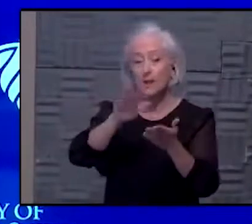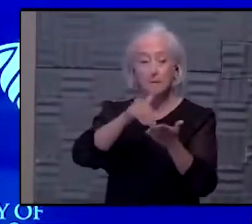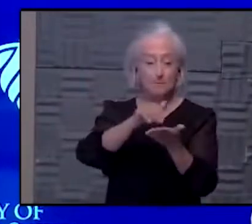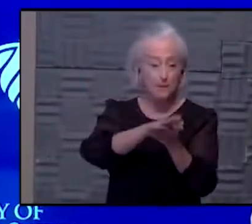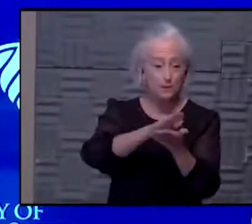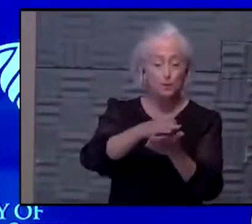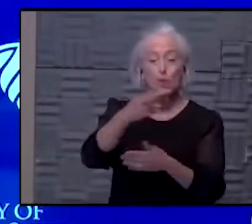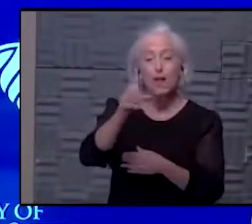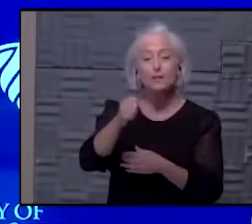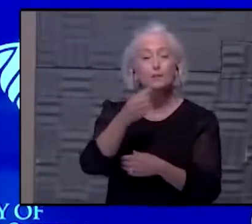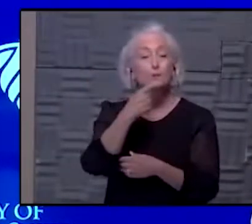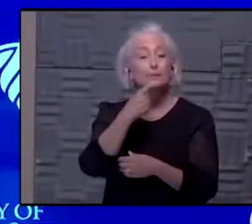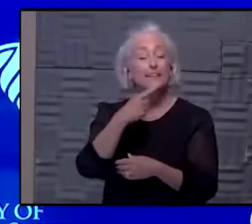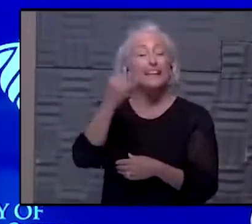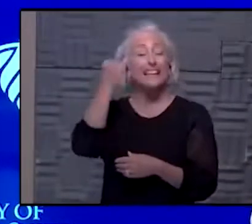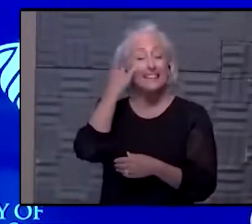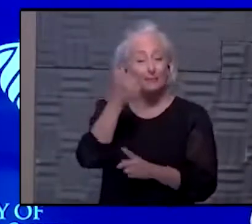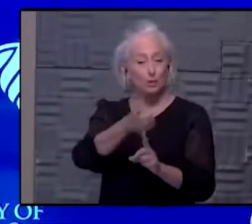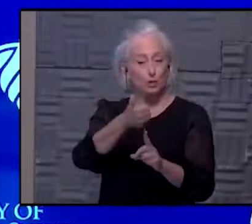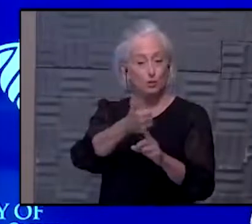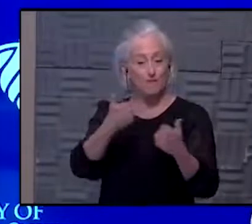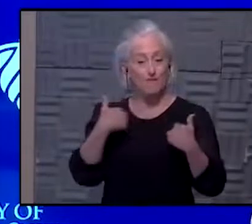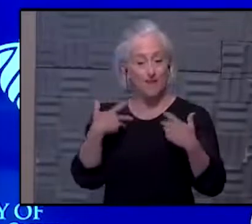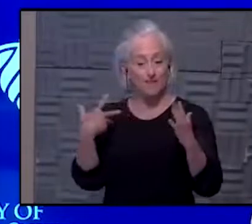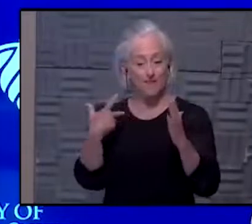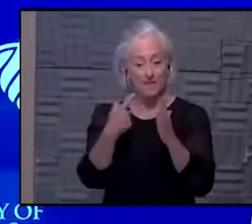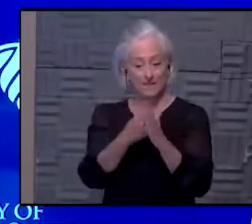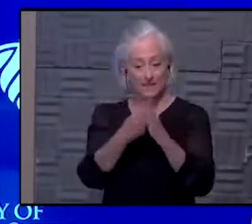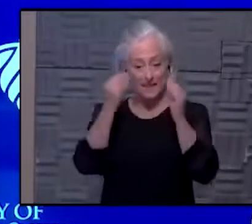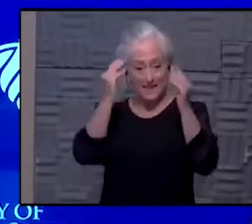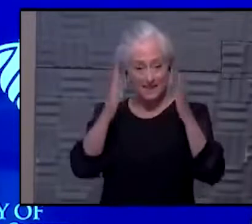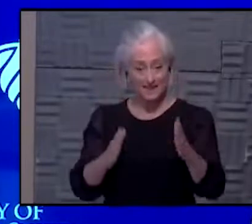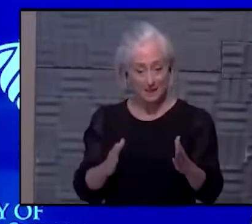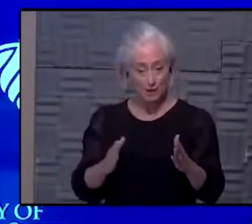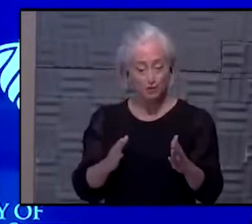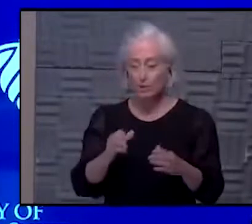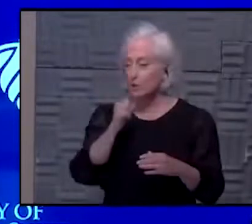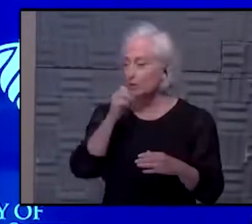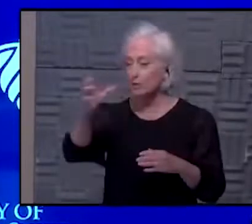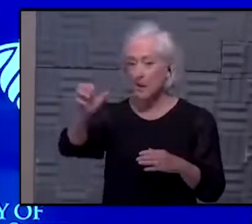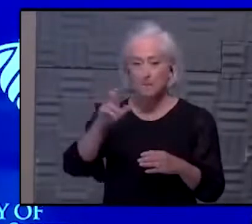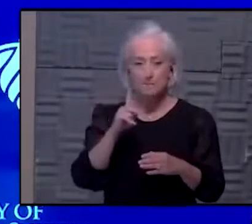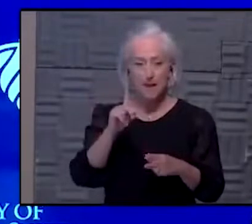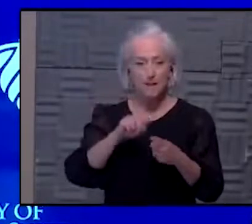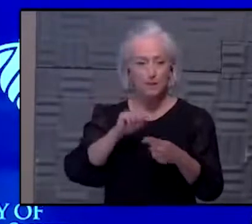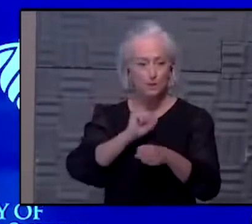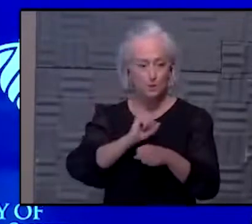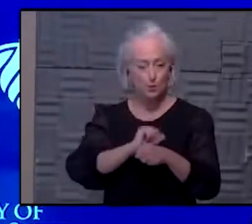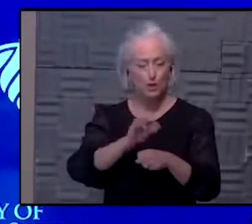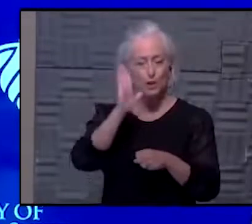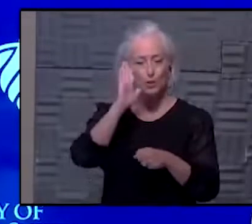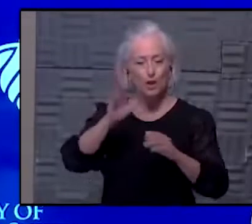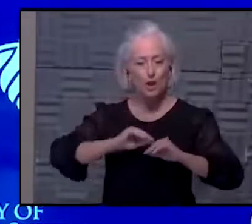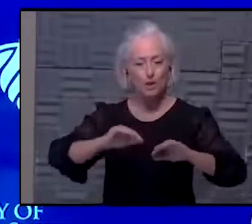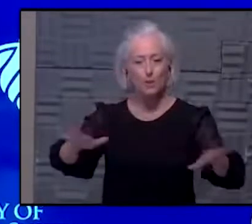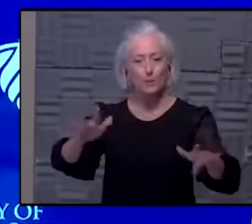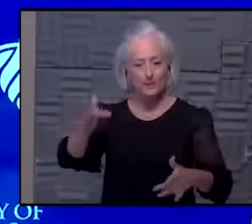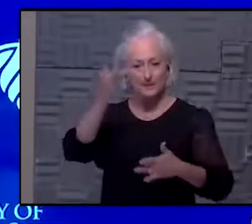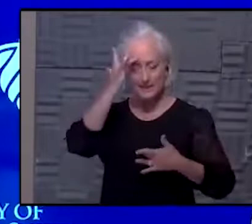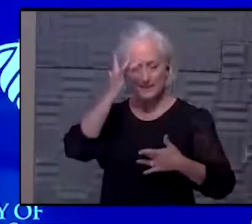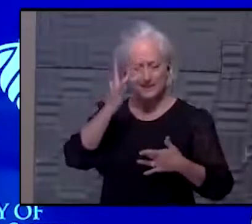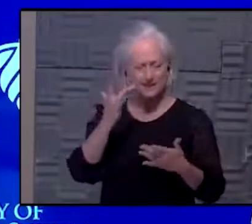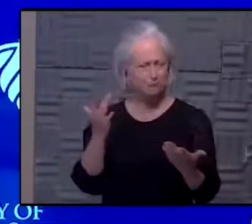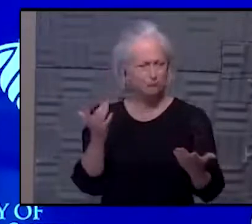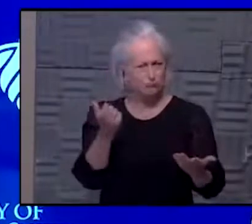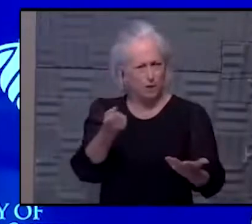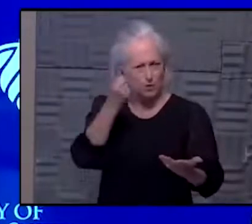school, saying that if you've been vaccinated as a teacher, you should not come back to work because you could spread disease. I don't get